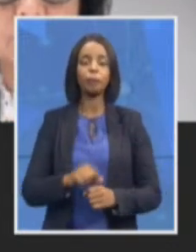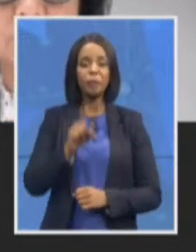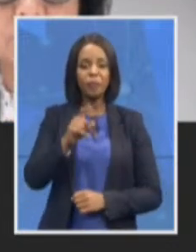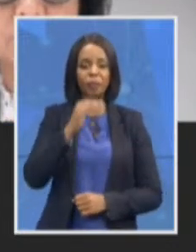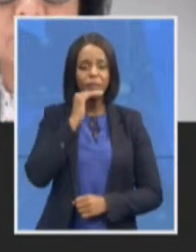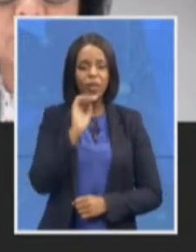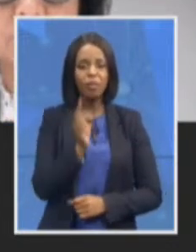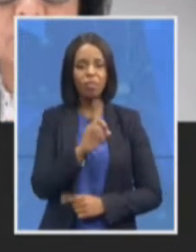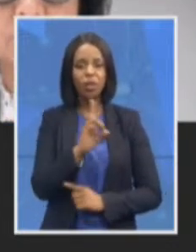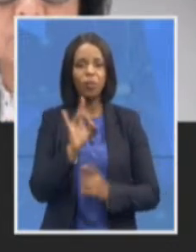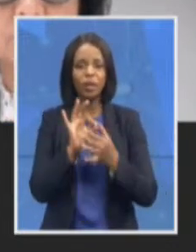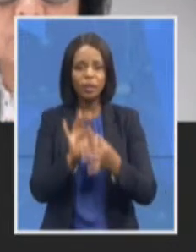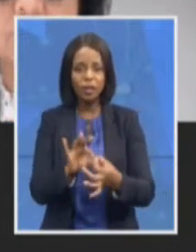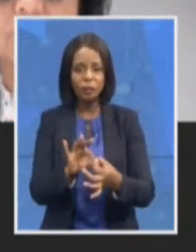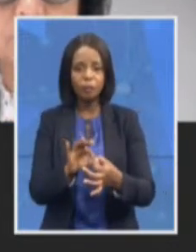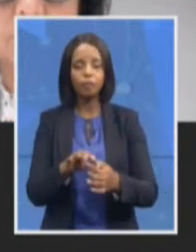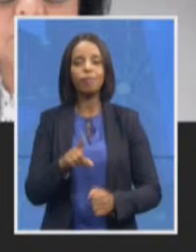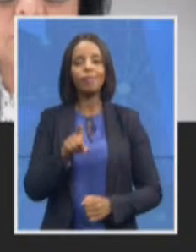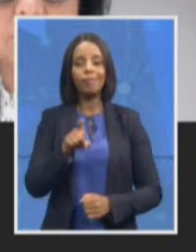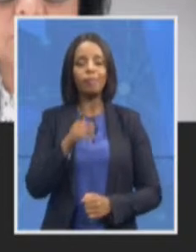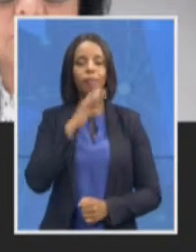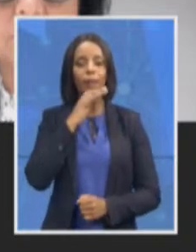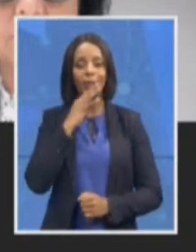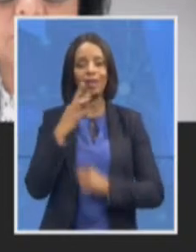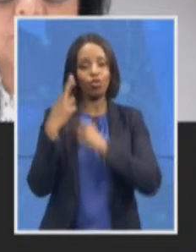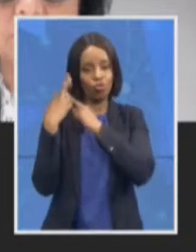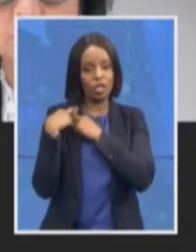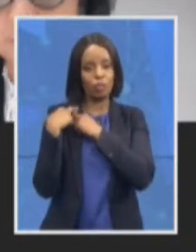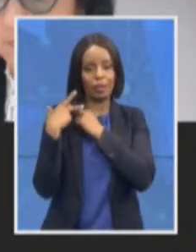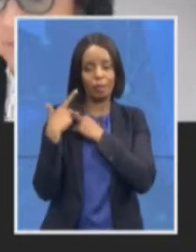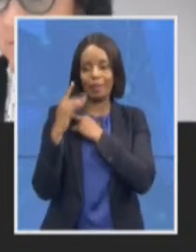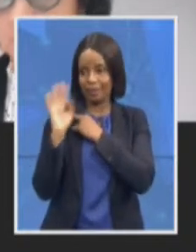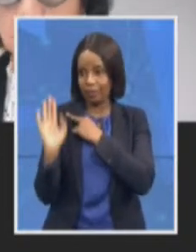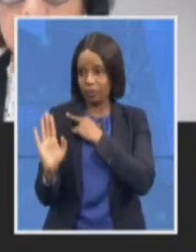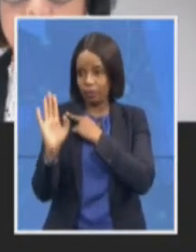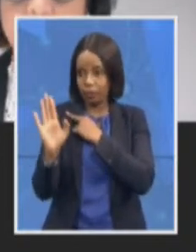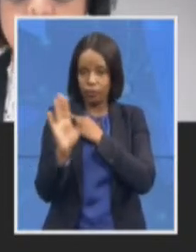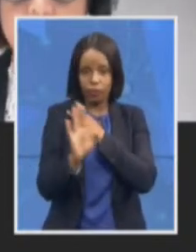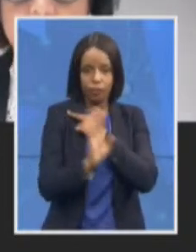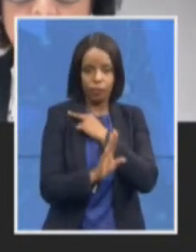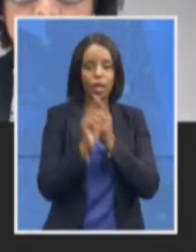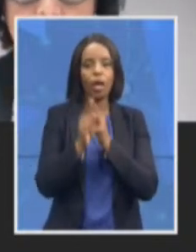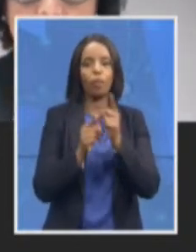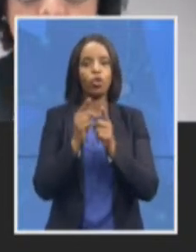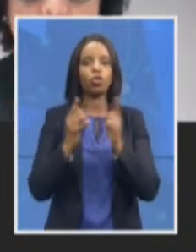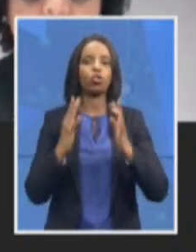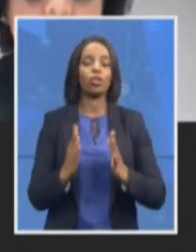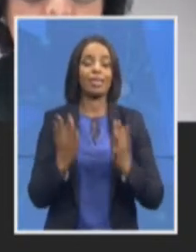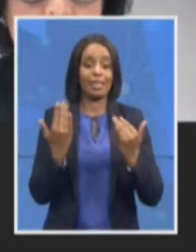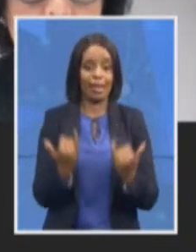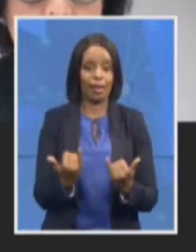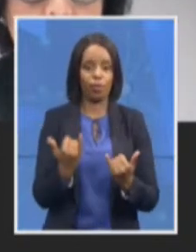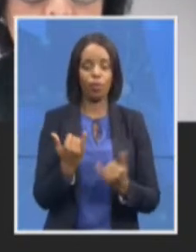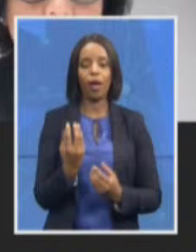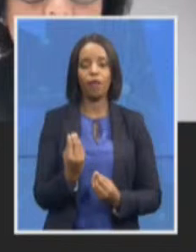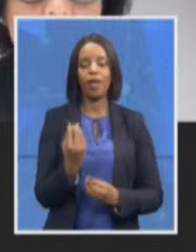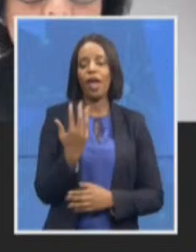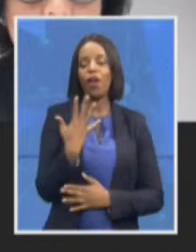of these prosecutors there are currently 59 cases that are under investigation